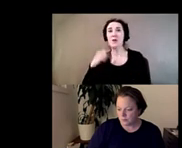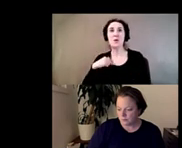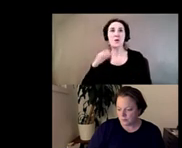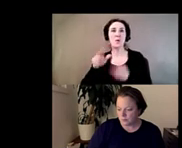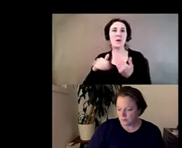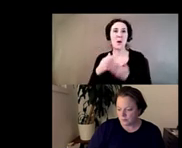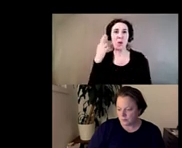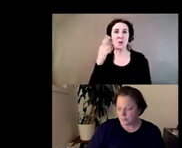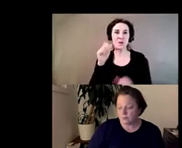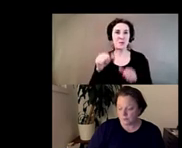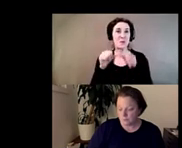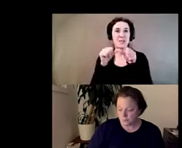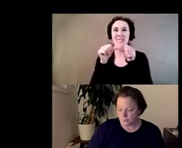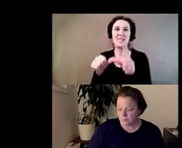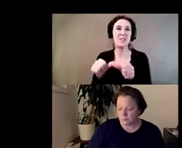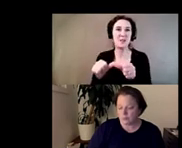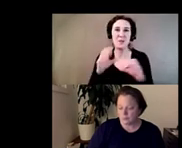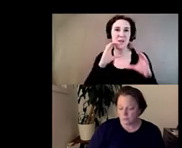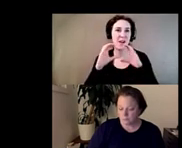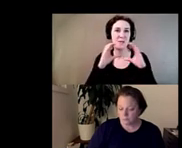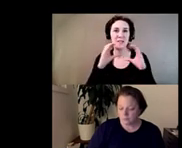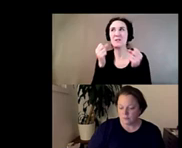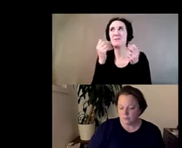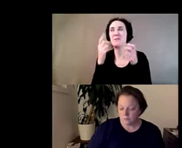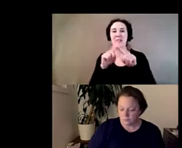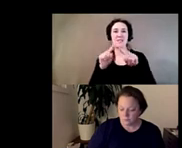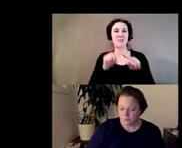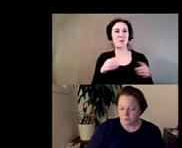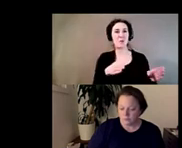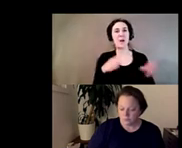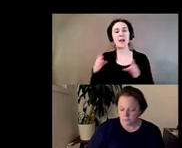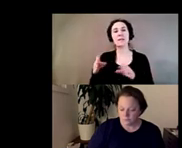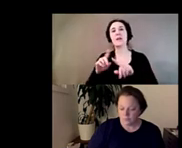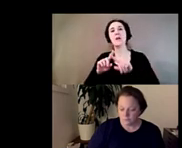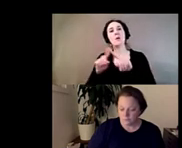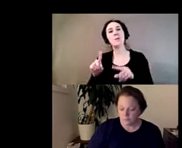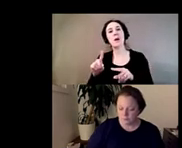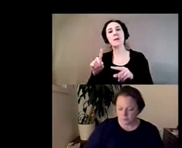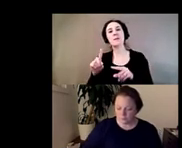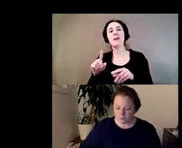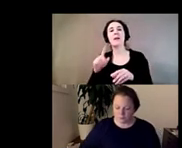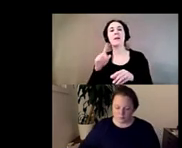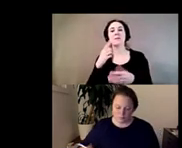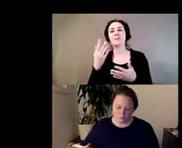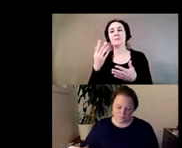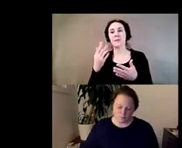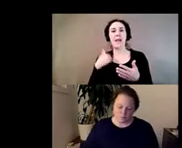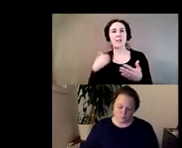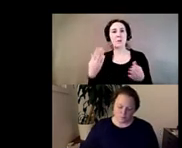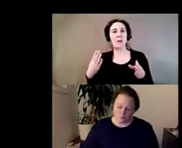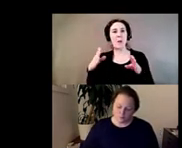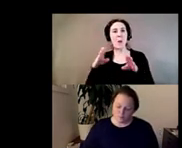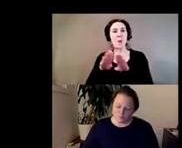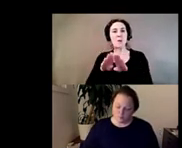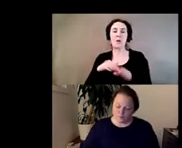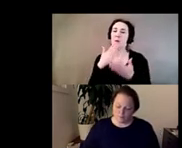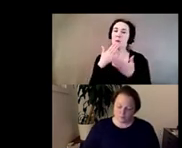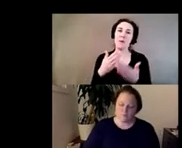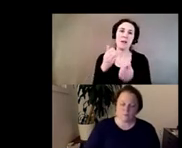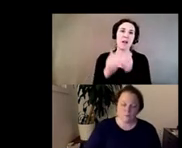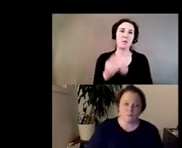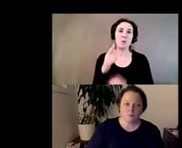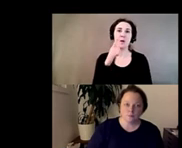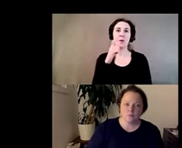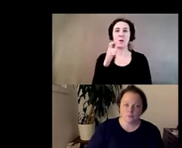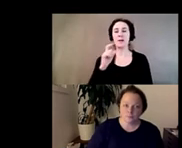continue this conversation in a of ways um but as we bring these sort of discussions to a close i just want to thank everyone who's who's